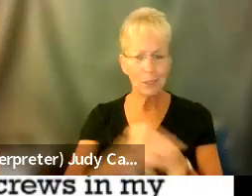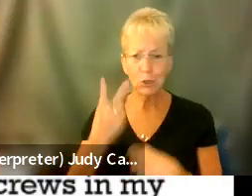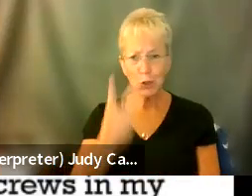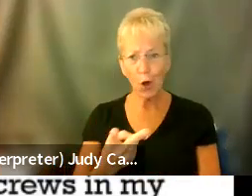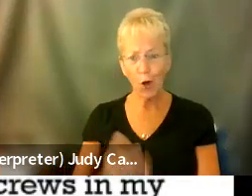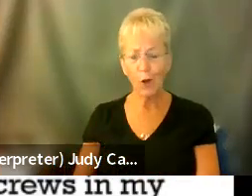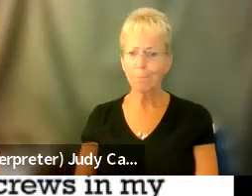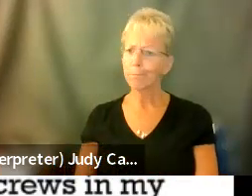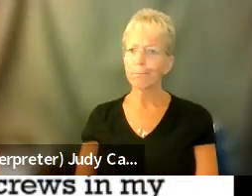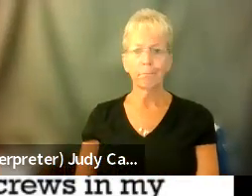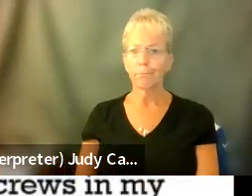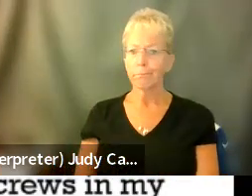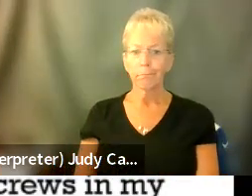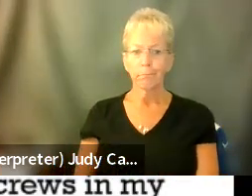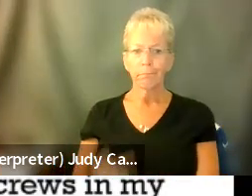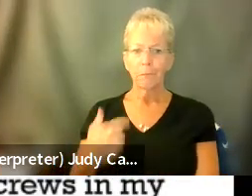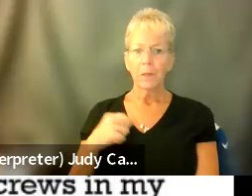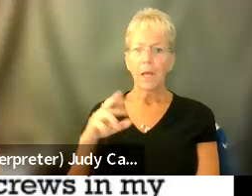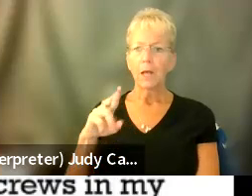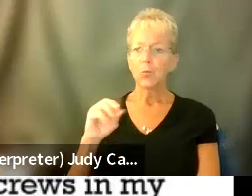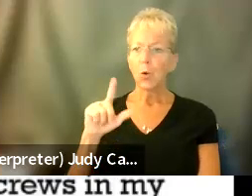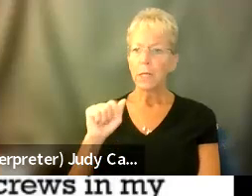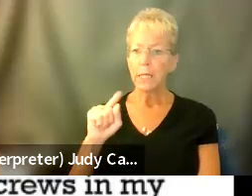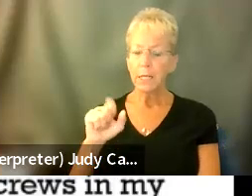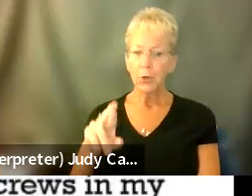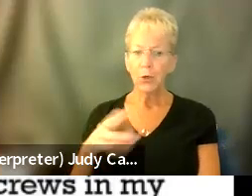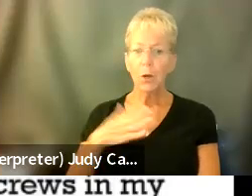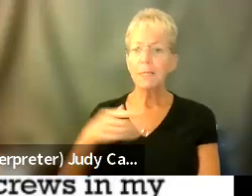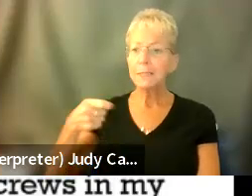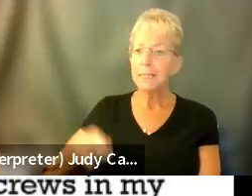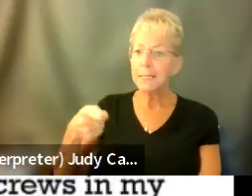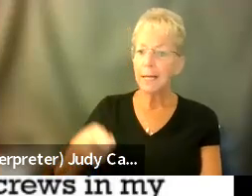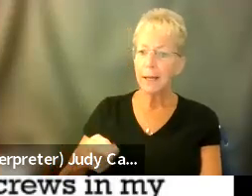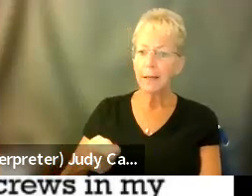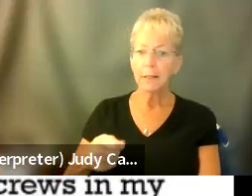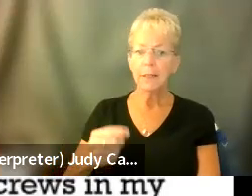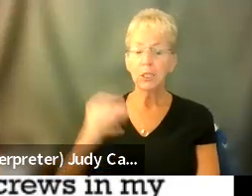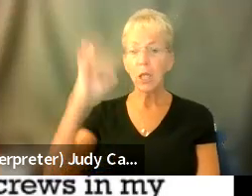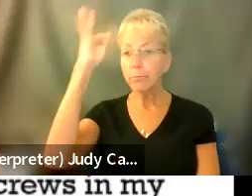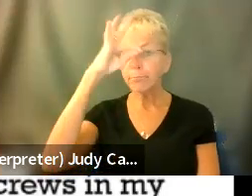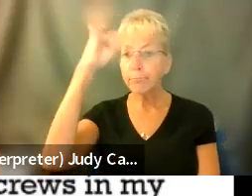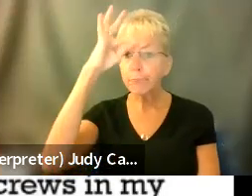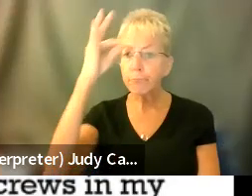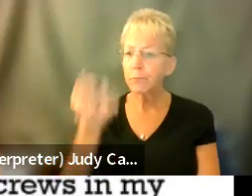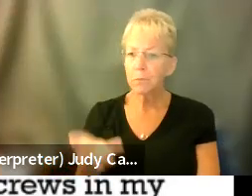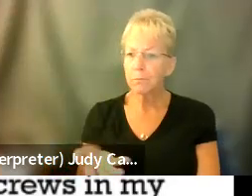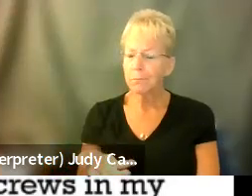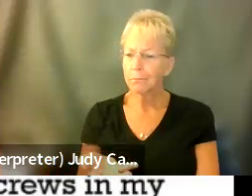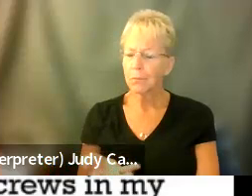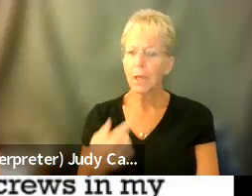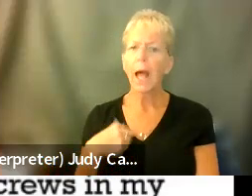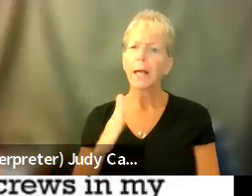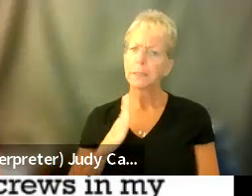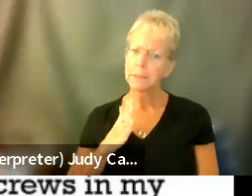I had a rollator there as well and my cane. She had absolutely no idea. So I stopped her.